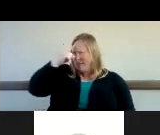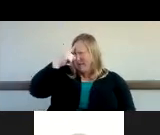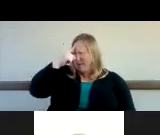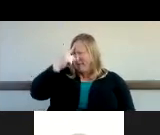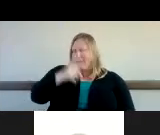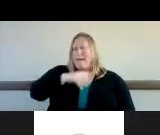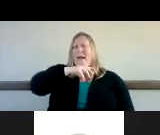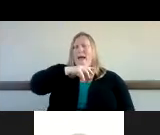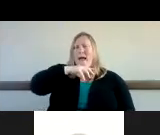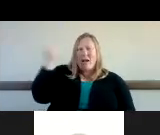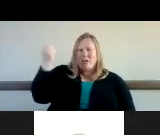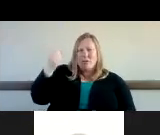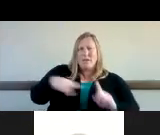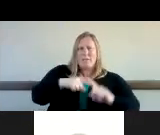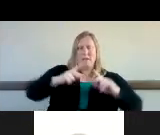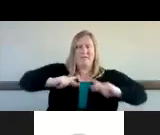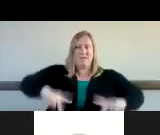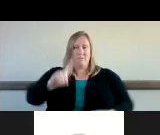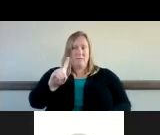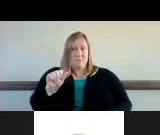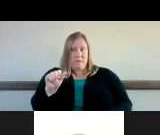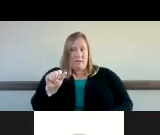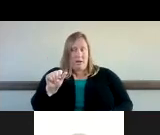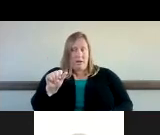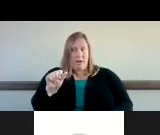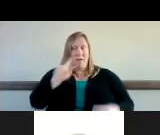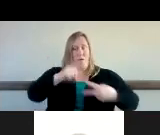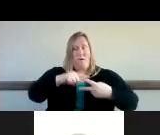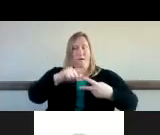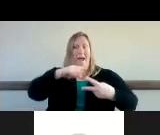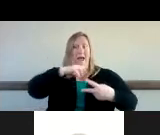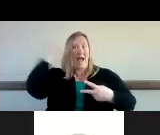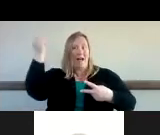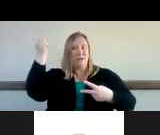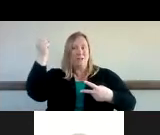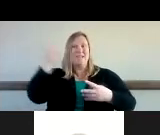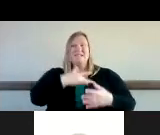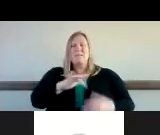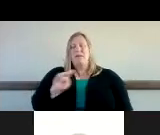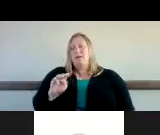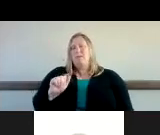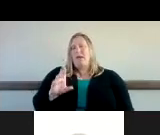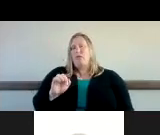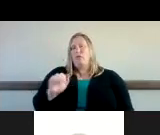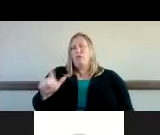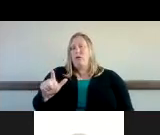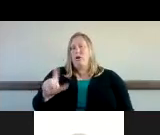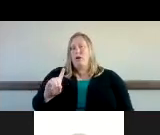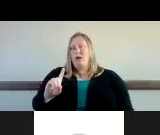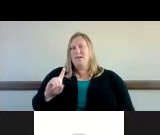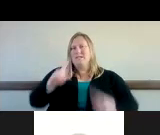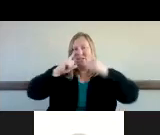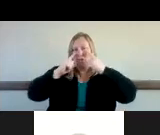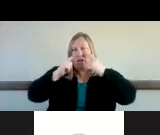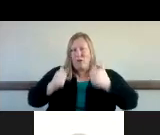physical disabilities for my elderly folks it is usually macular degeneration that has progressed along with hearing loss related to aging